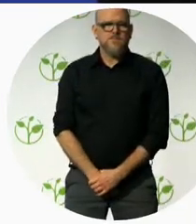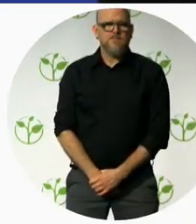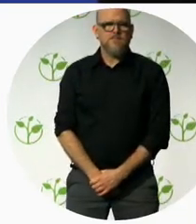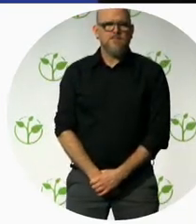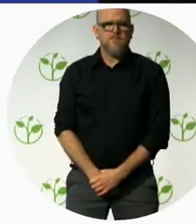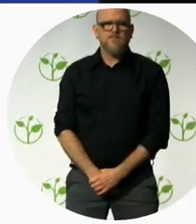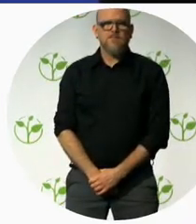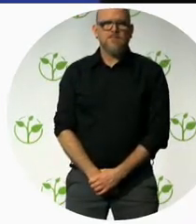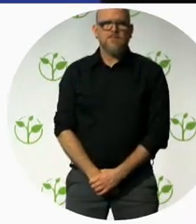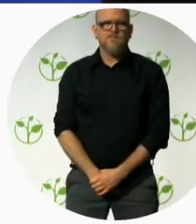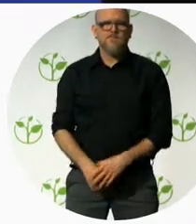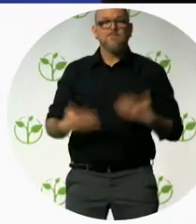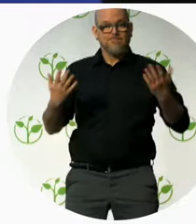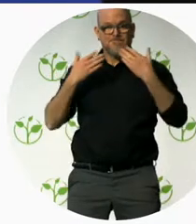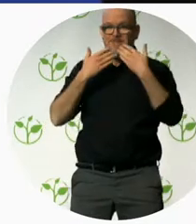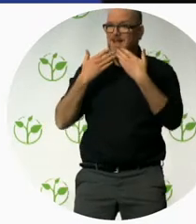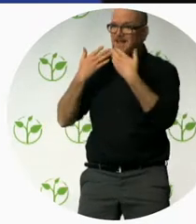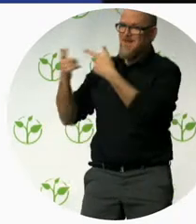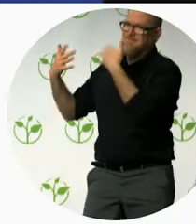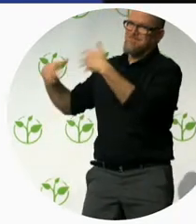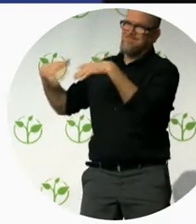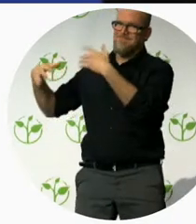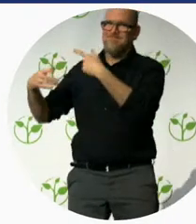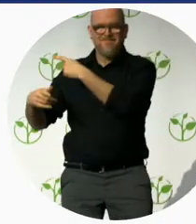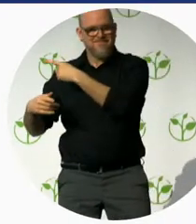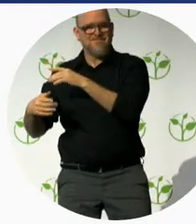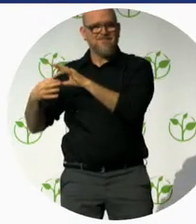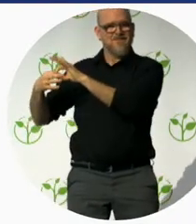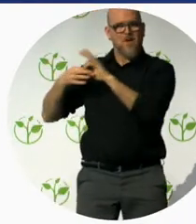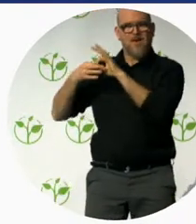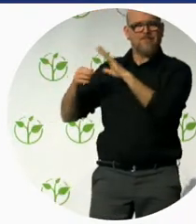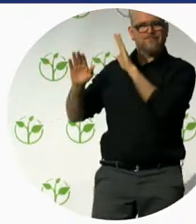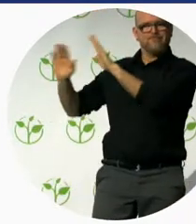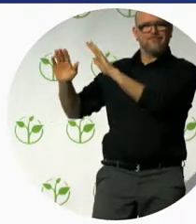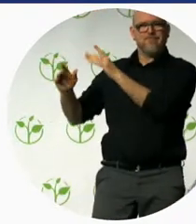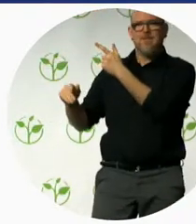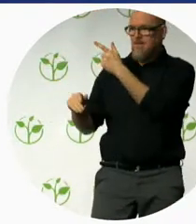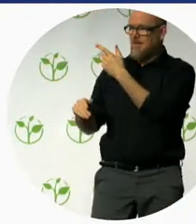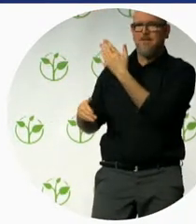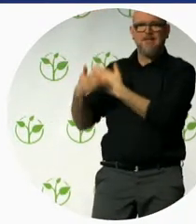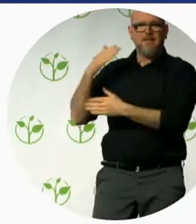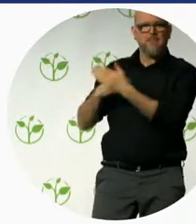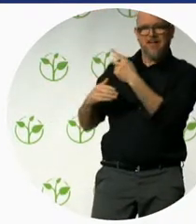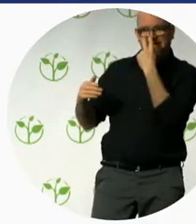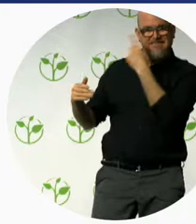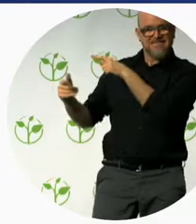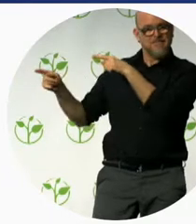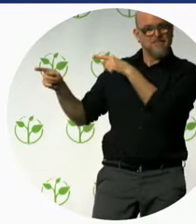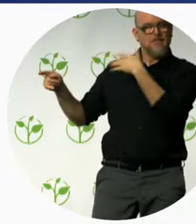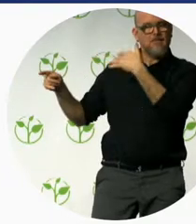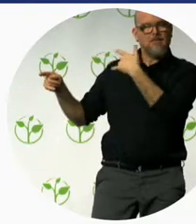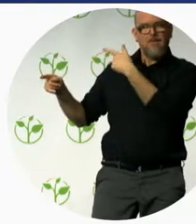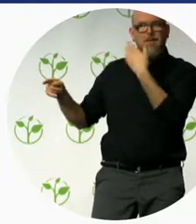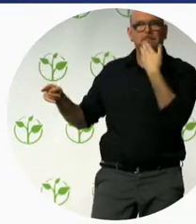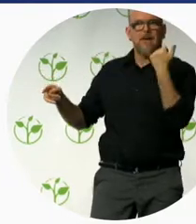of people with disabilities and for people with disabilities that is taking a step out towards the tourism sector and